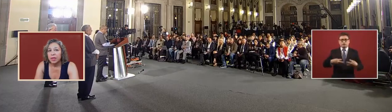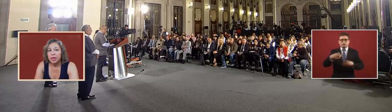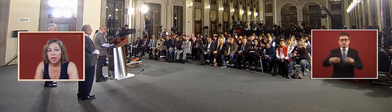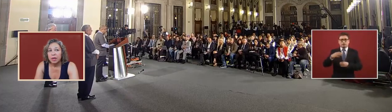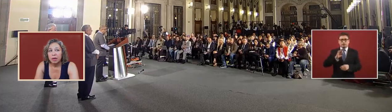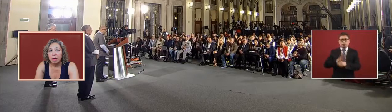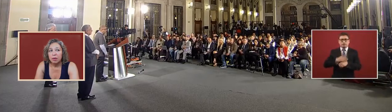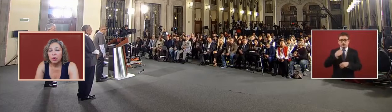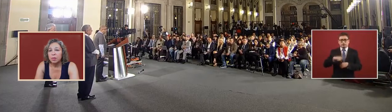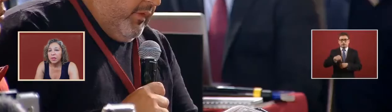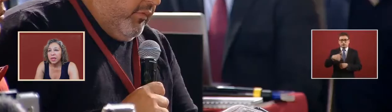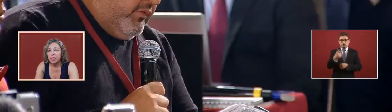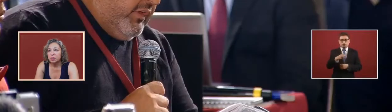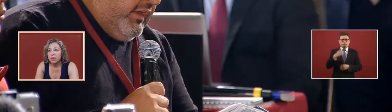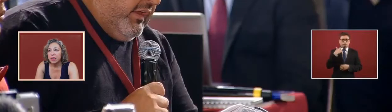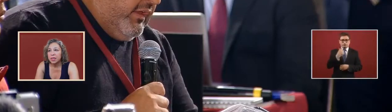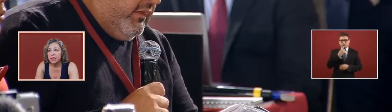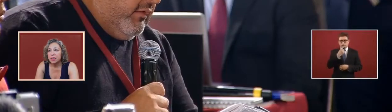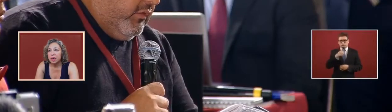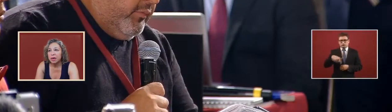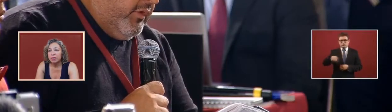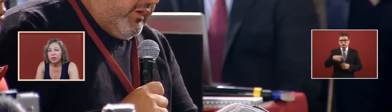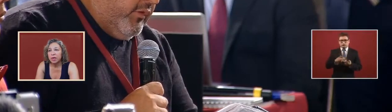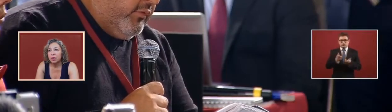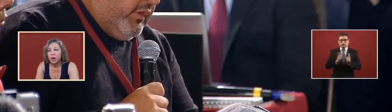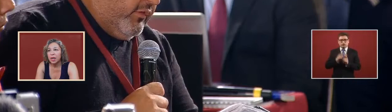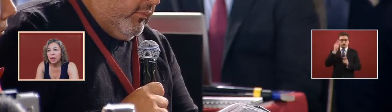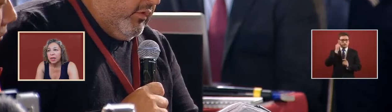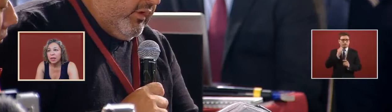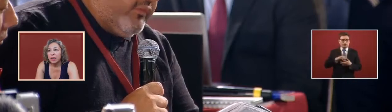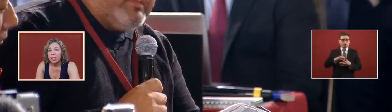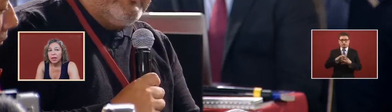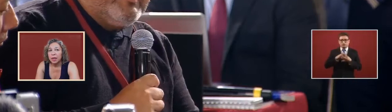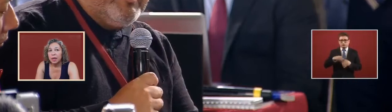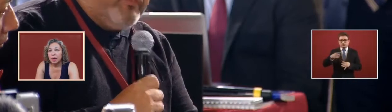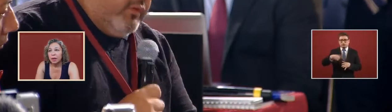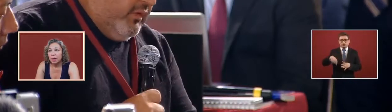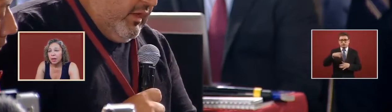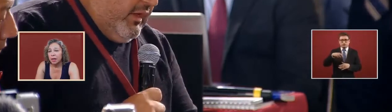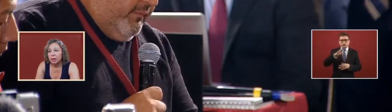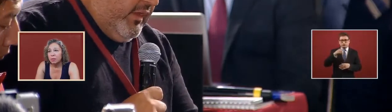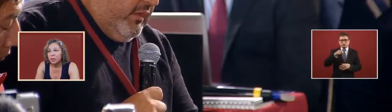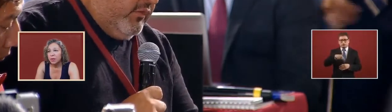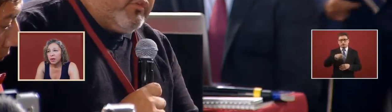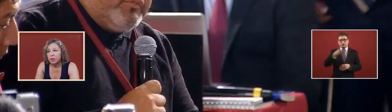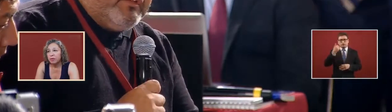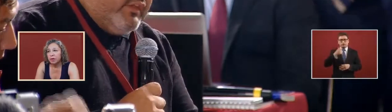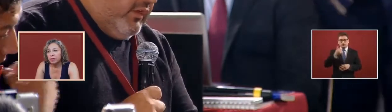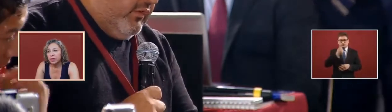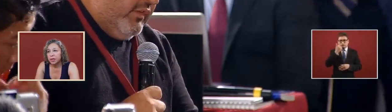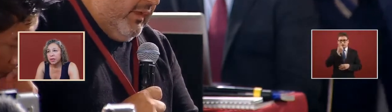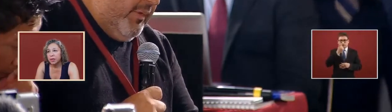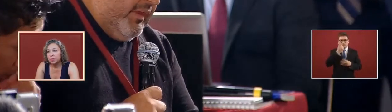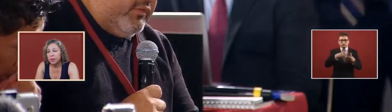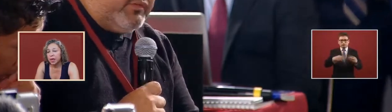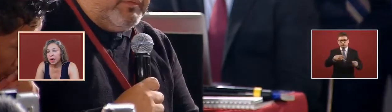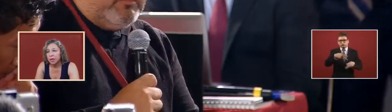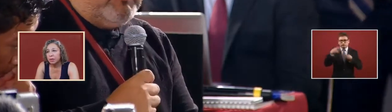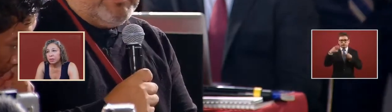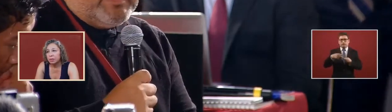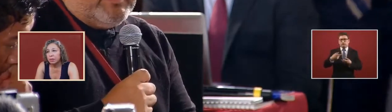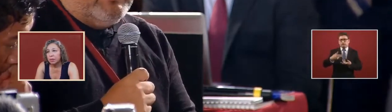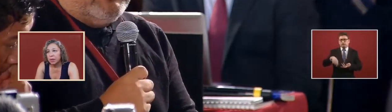what about the ex-police of iguala and the people that were involved in the uh